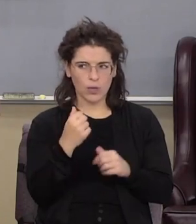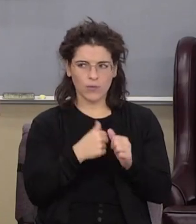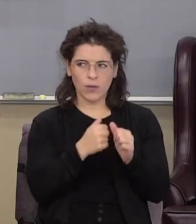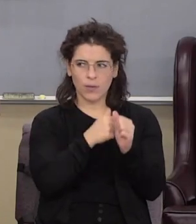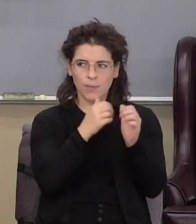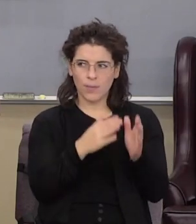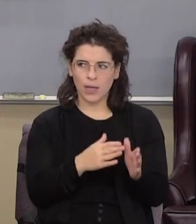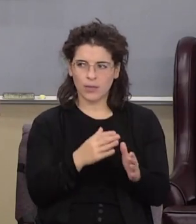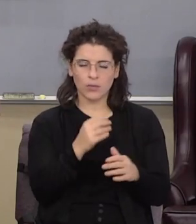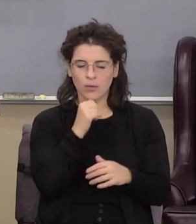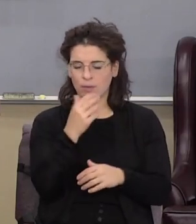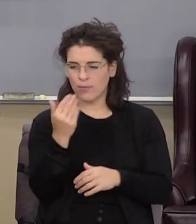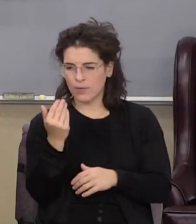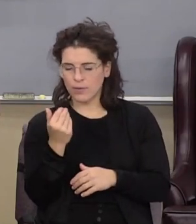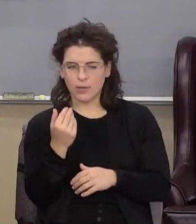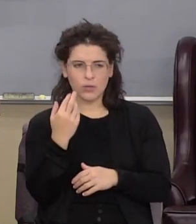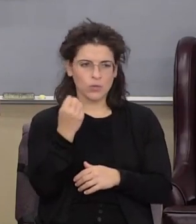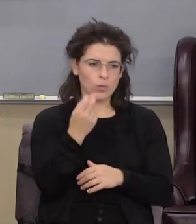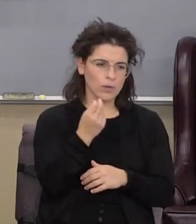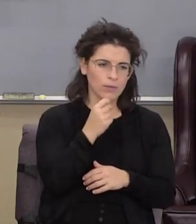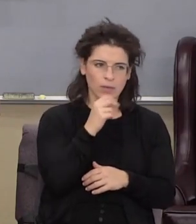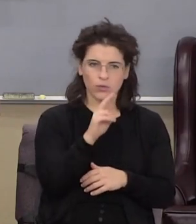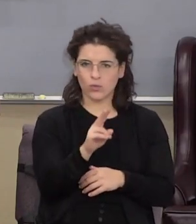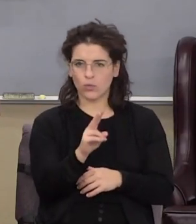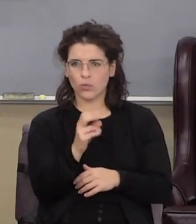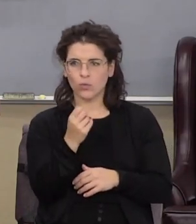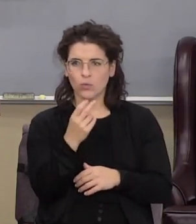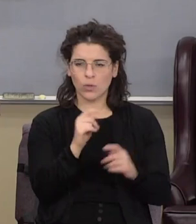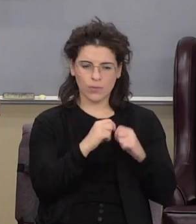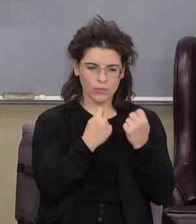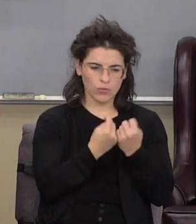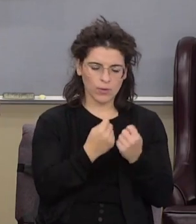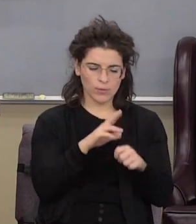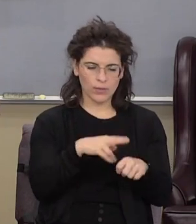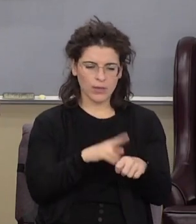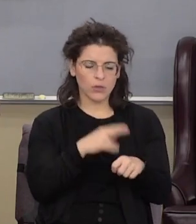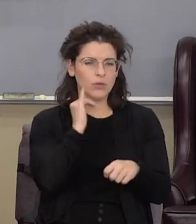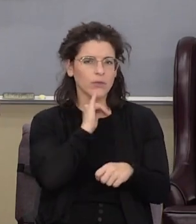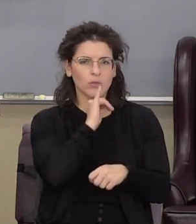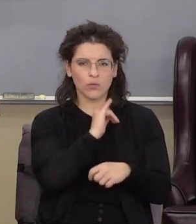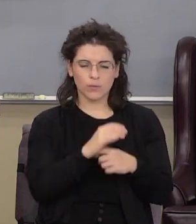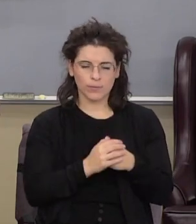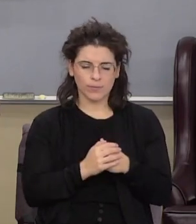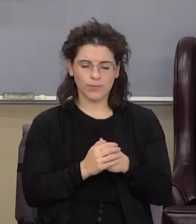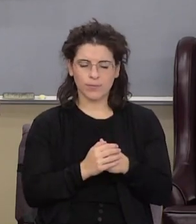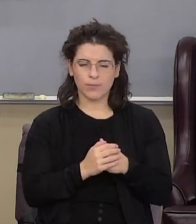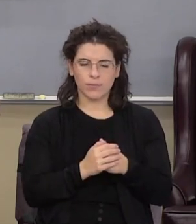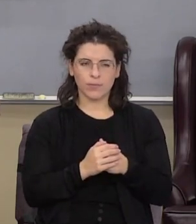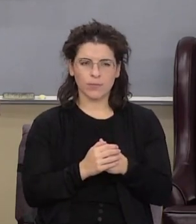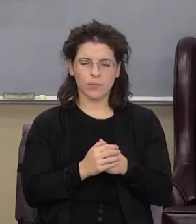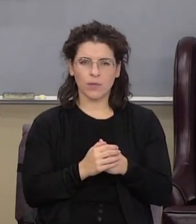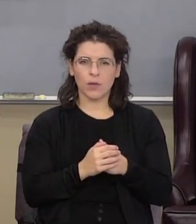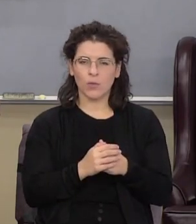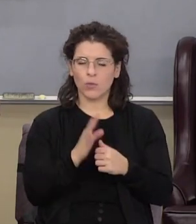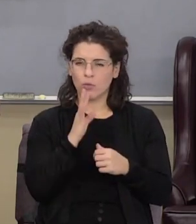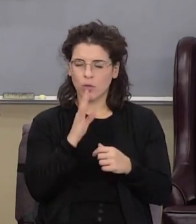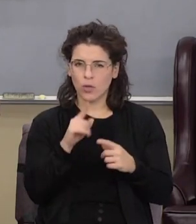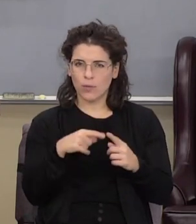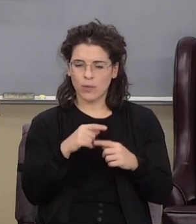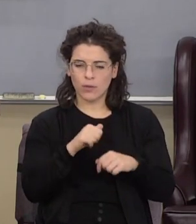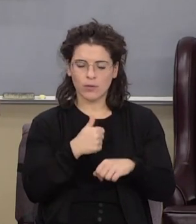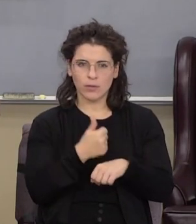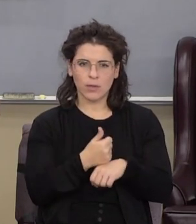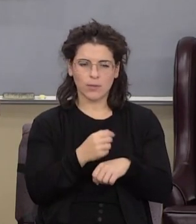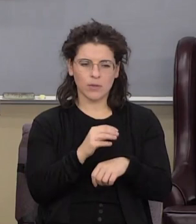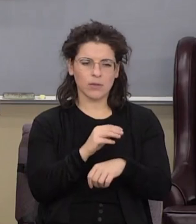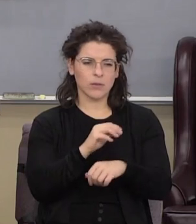fifteen the reason there are twelve and not two is because there are twelve tribes of the nation Israel and each is going to be we're talking about establishing